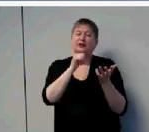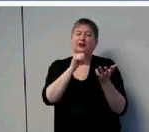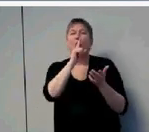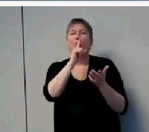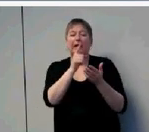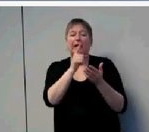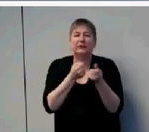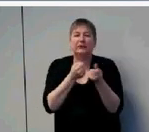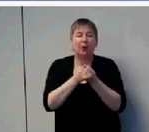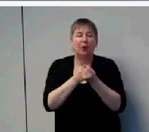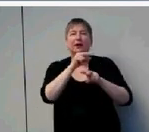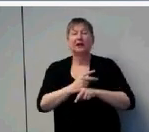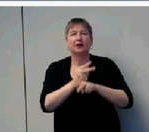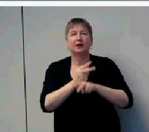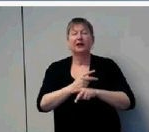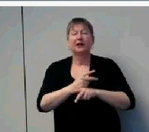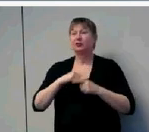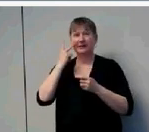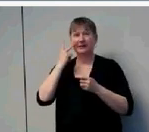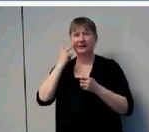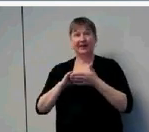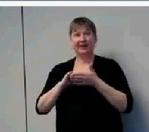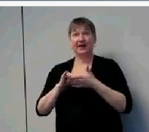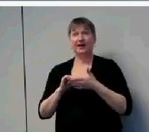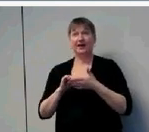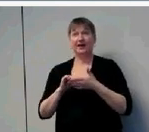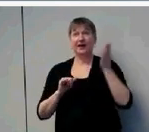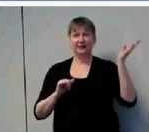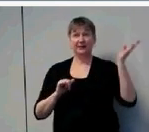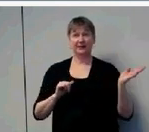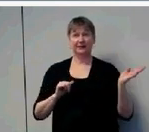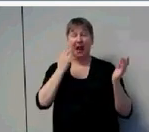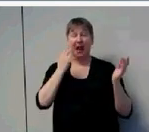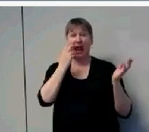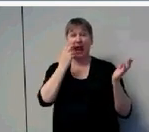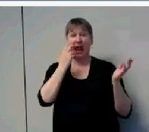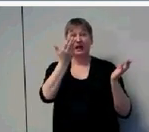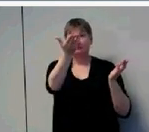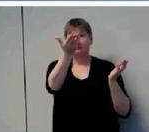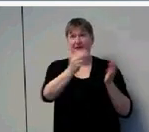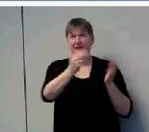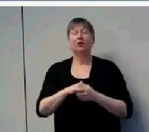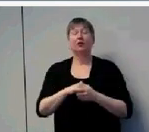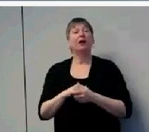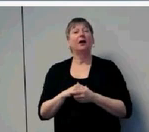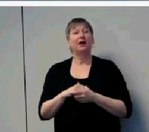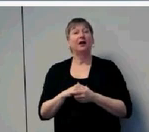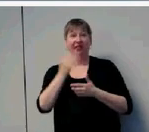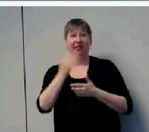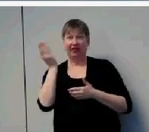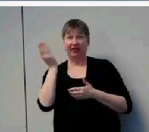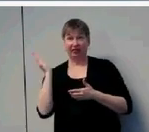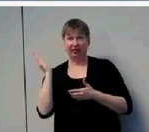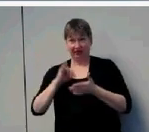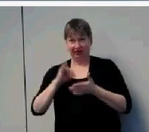suggest that it begs the question, are any of these issues still true today? Perhaps in